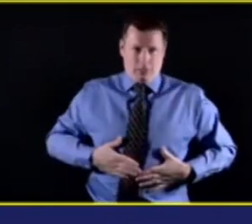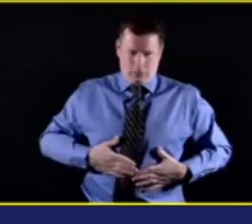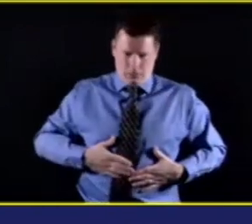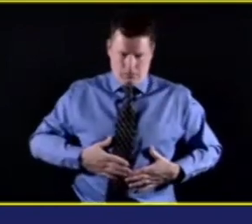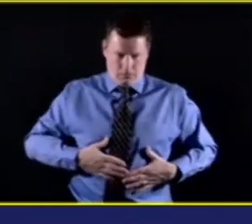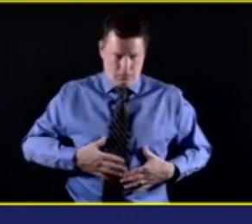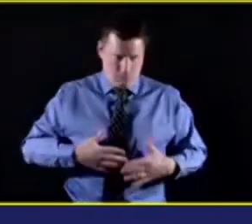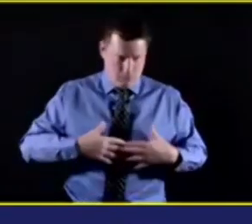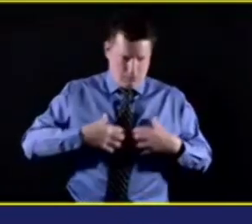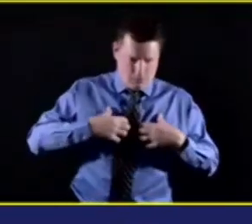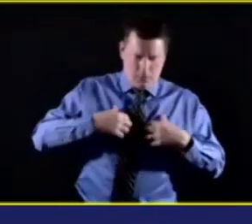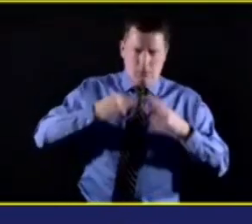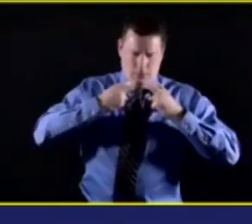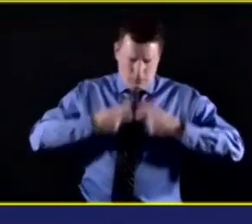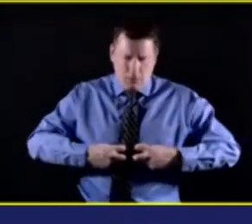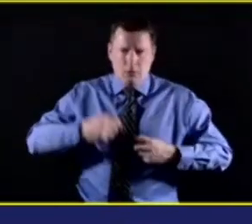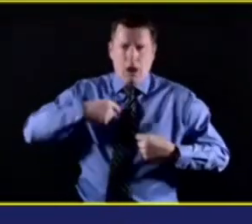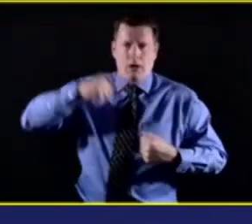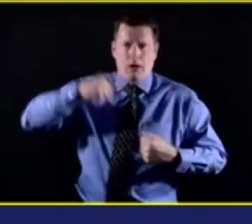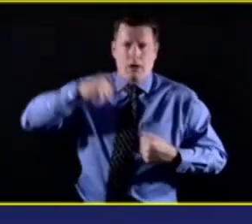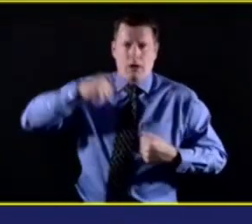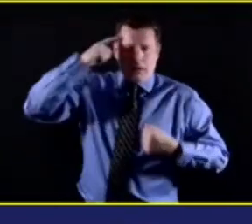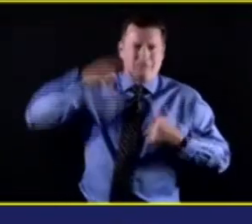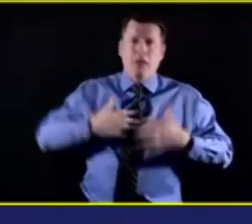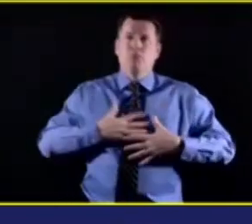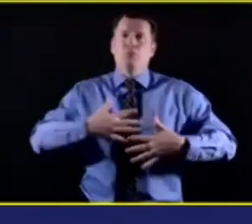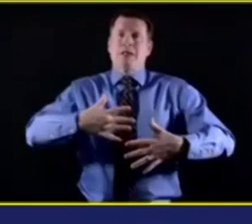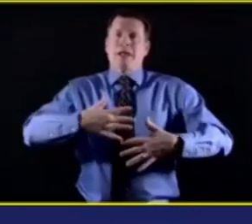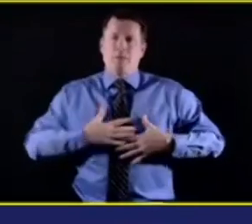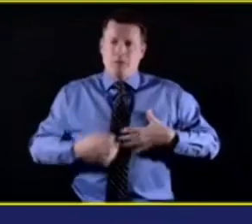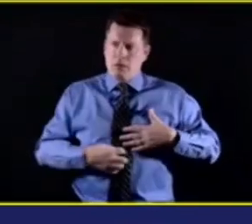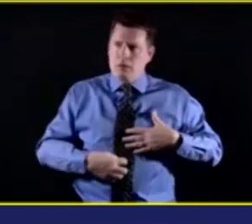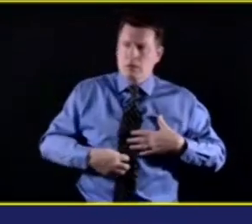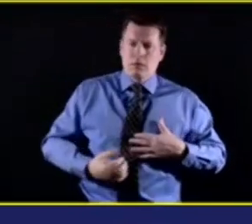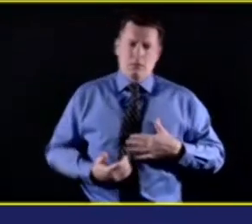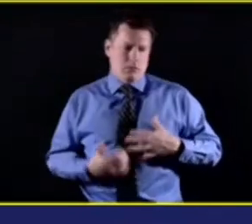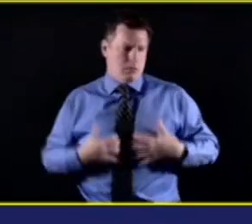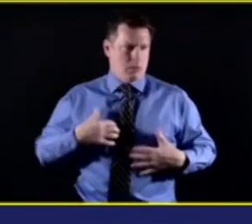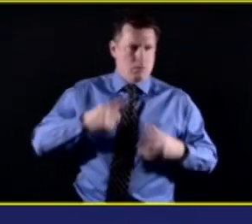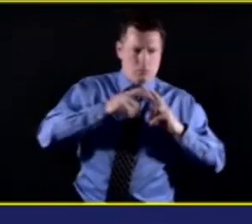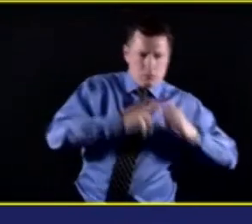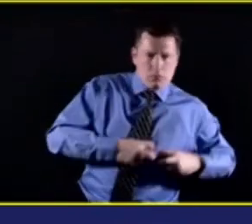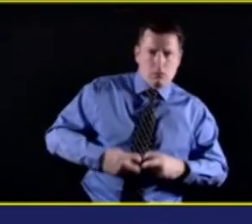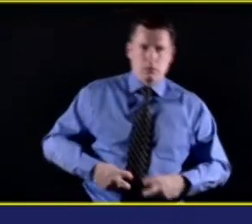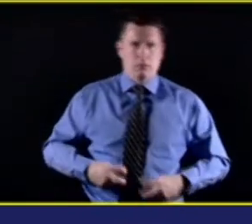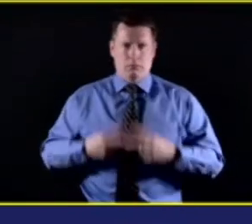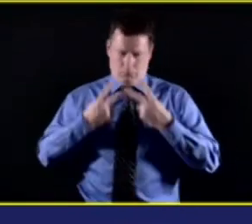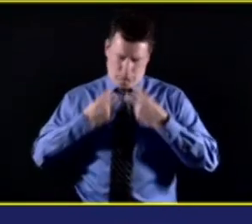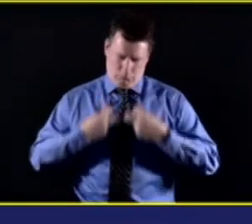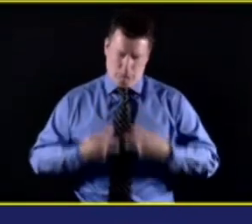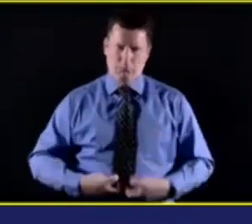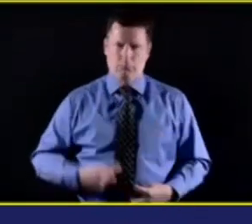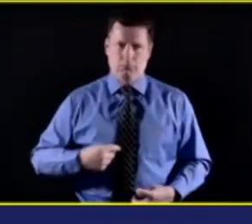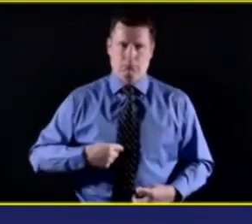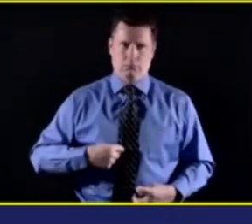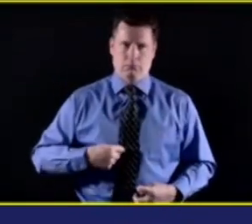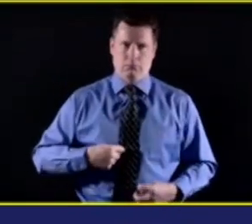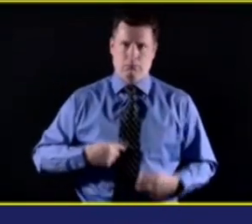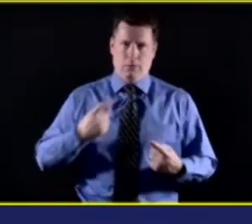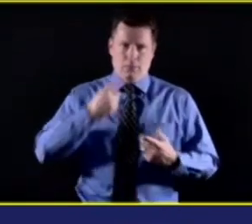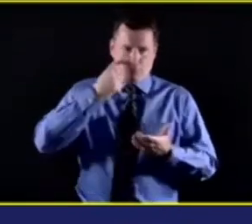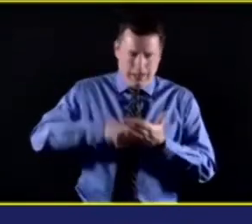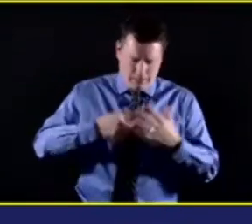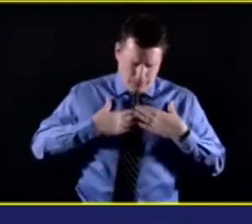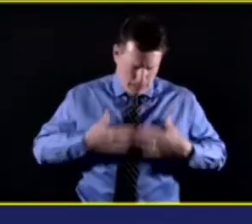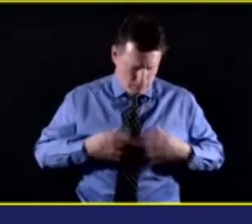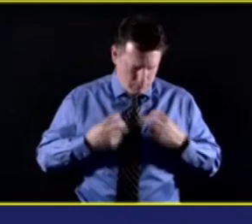physical feelings of anxiety, um, making, you're still getting exercise, uh, and, and sort of thing